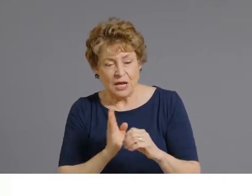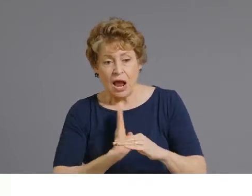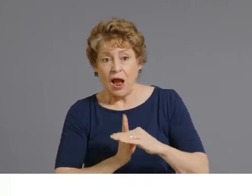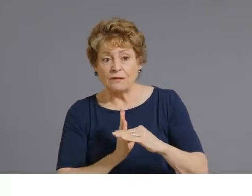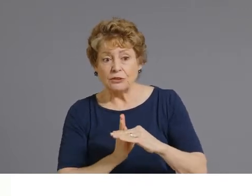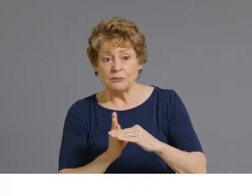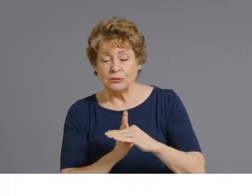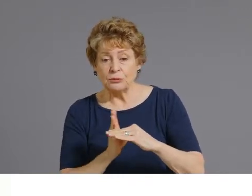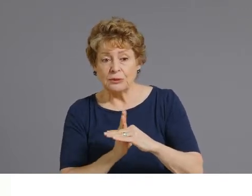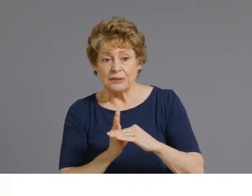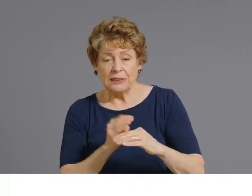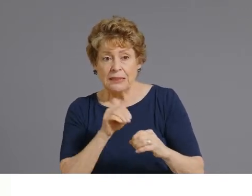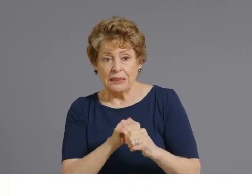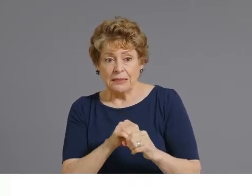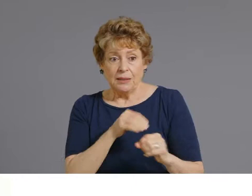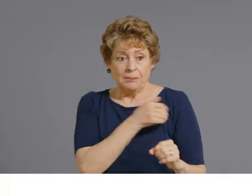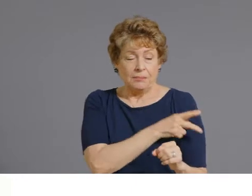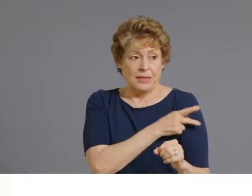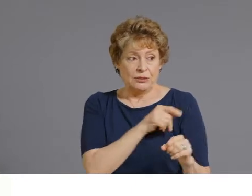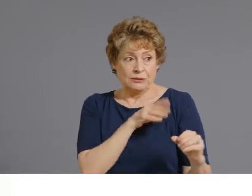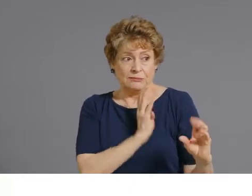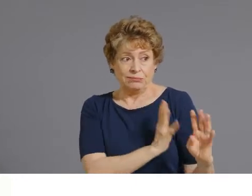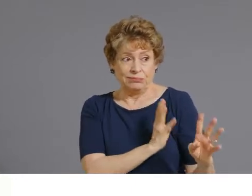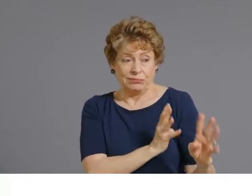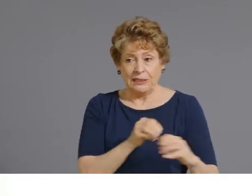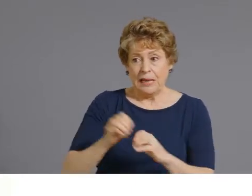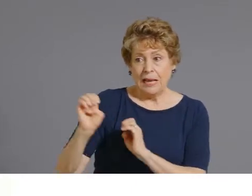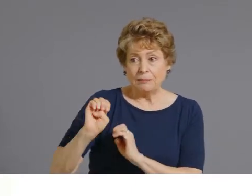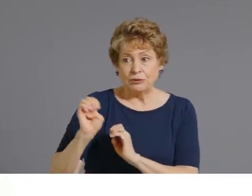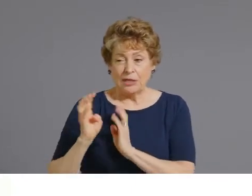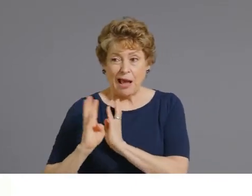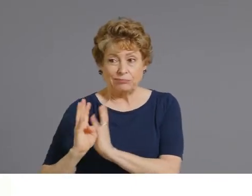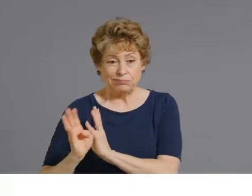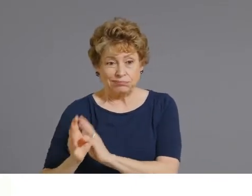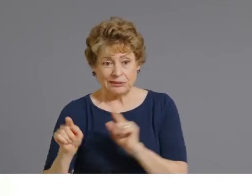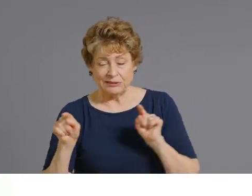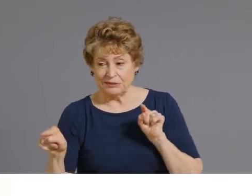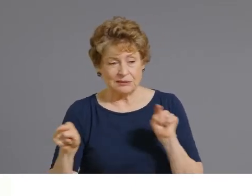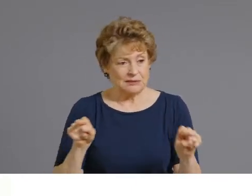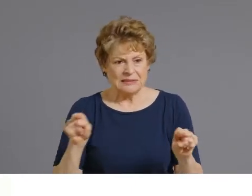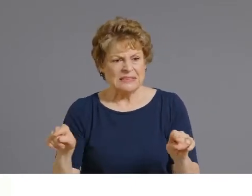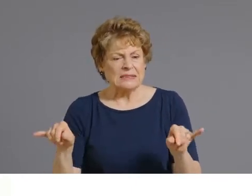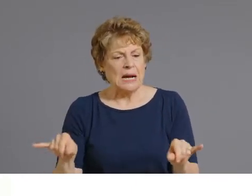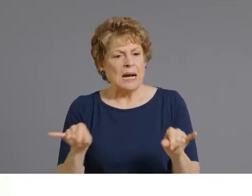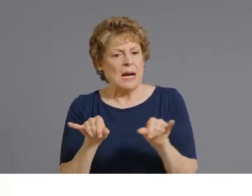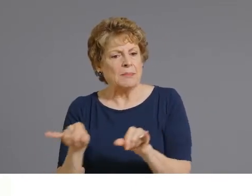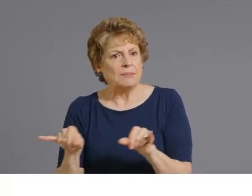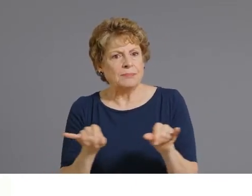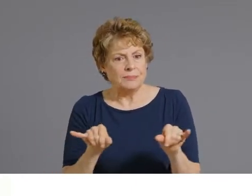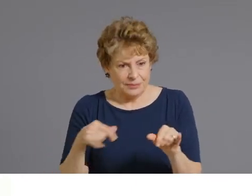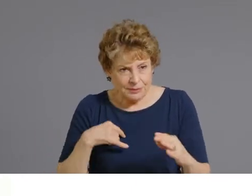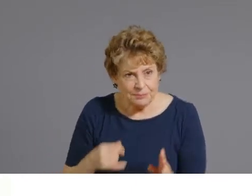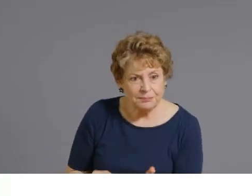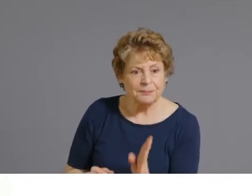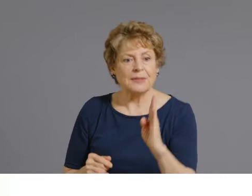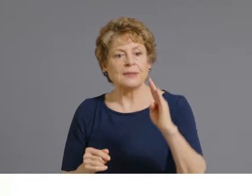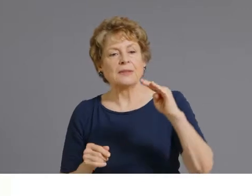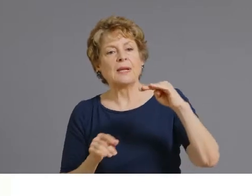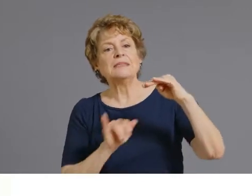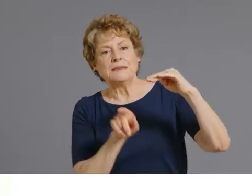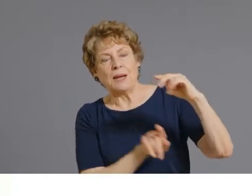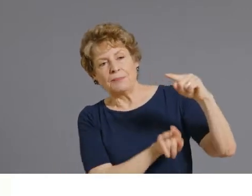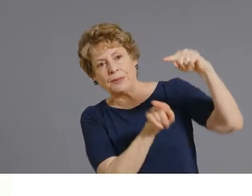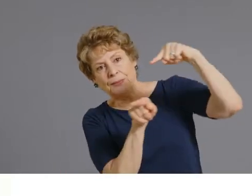emergency room use. And you can see it mirrors our peaks that we experienced and is mirroring our current